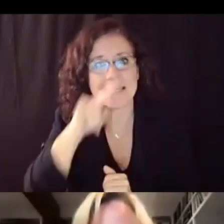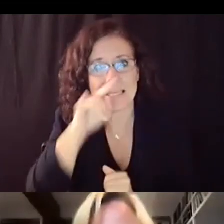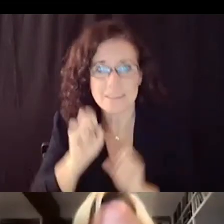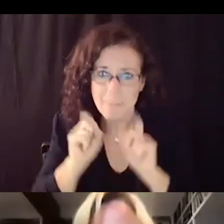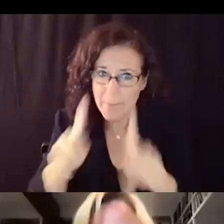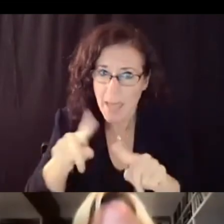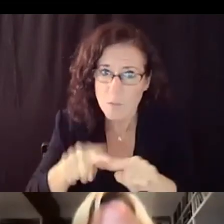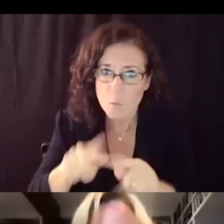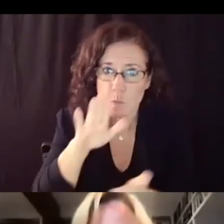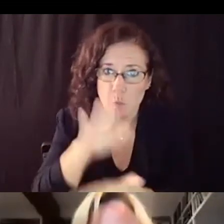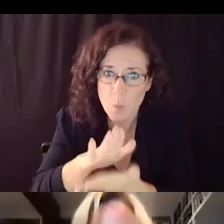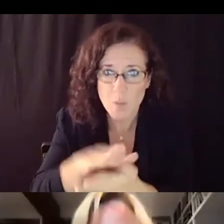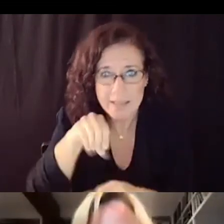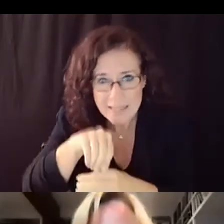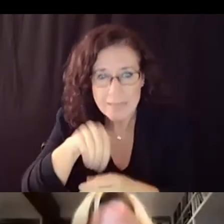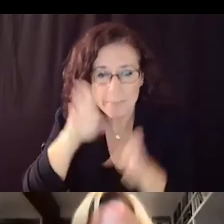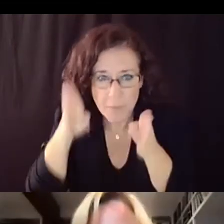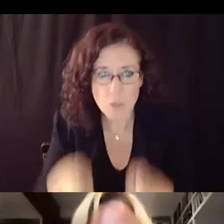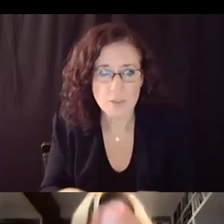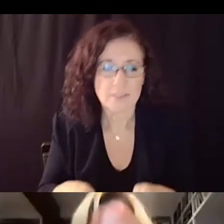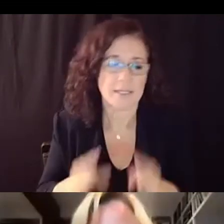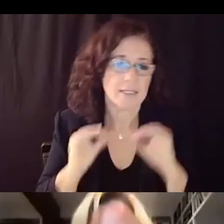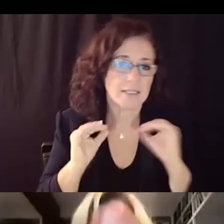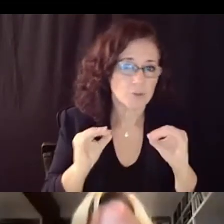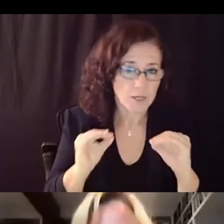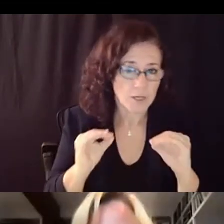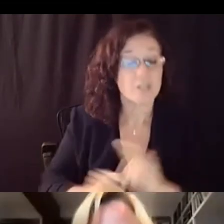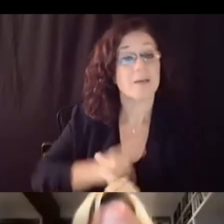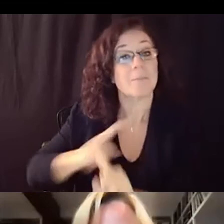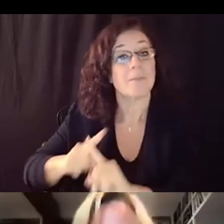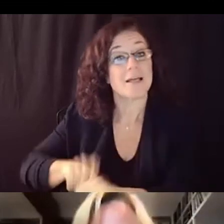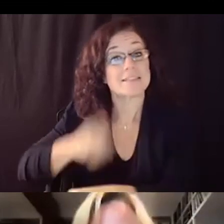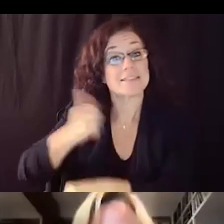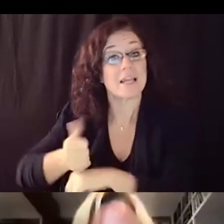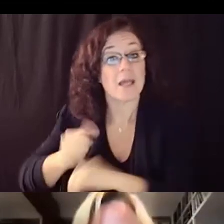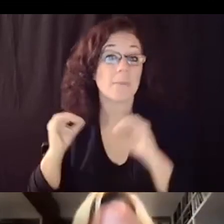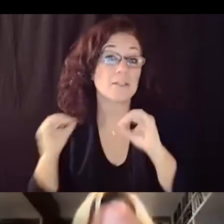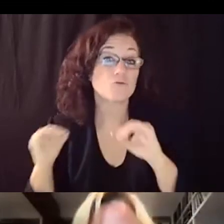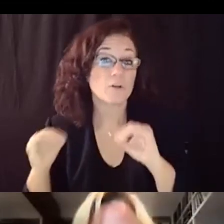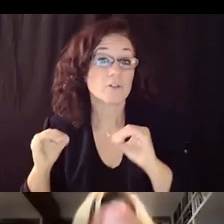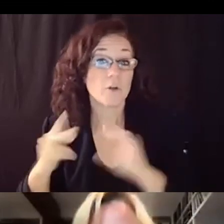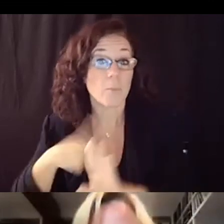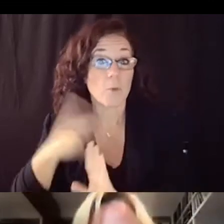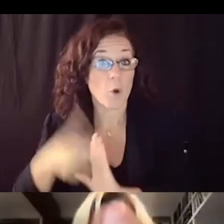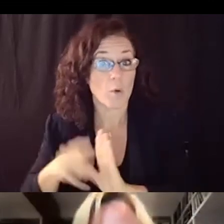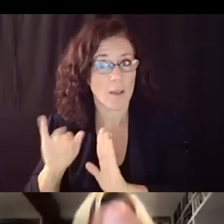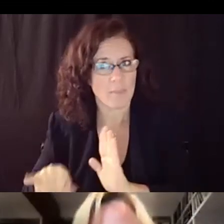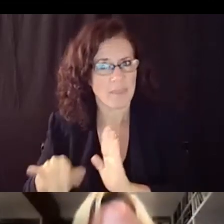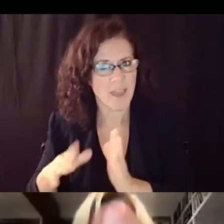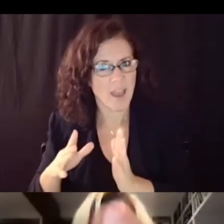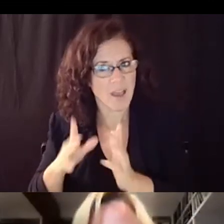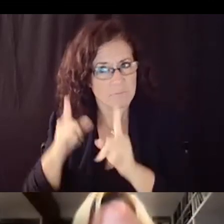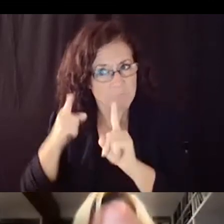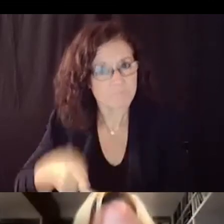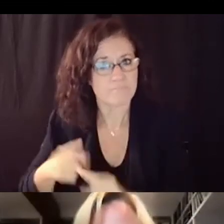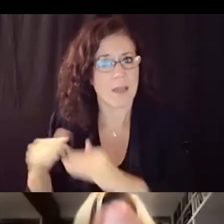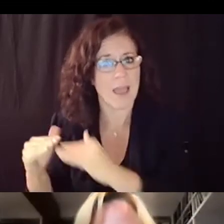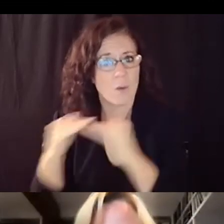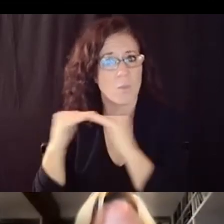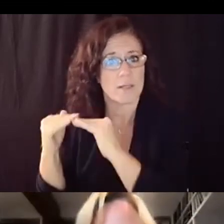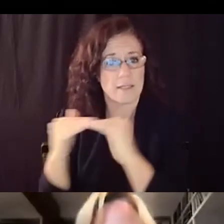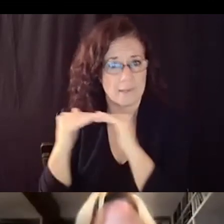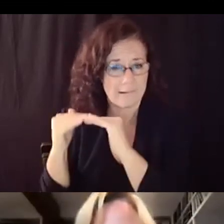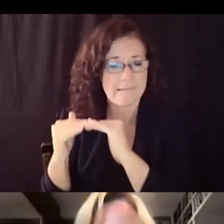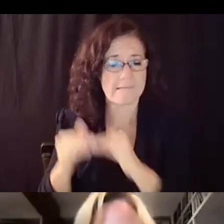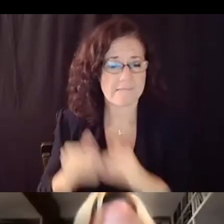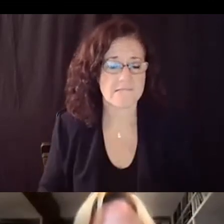also to create a instructional program and schools where equity is the focus and uh at